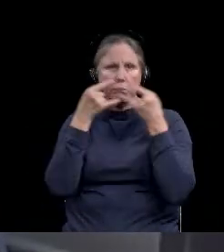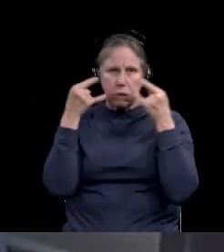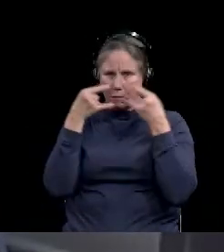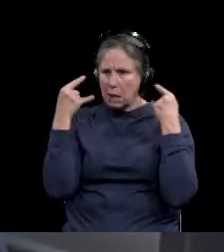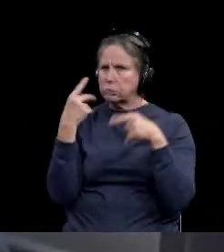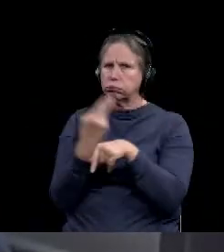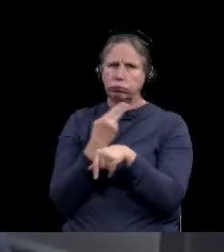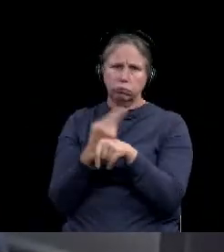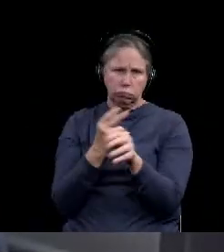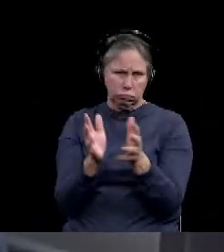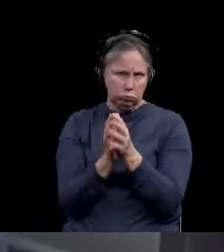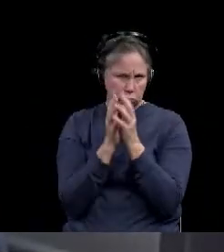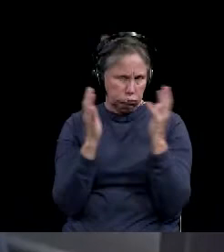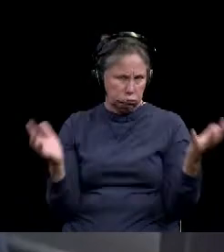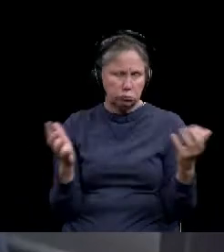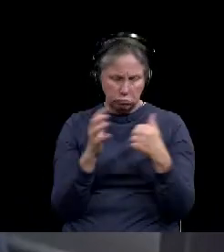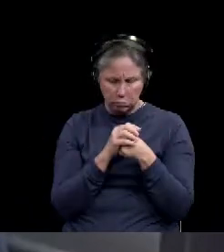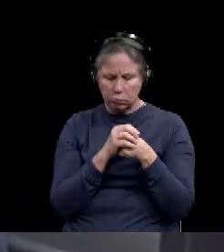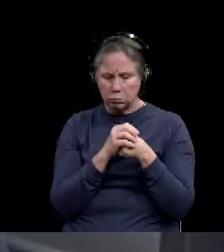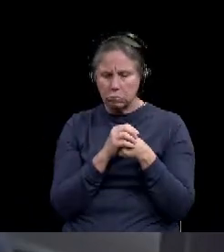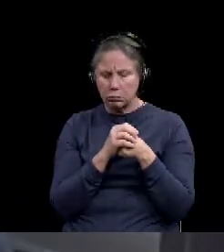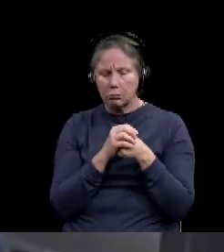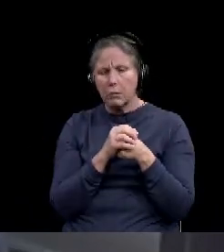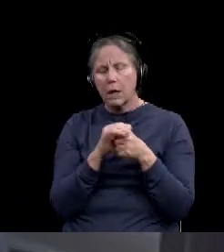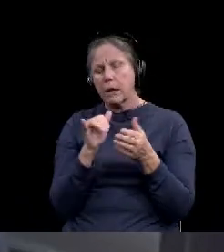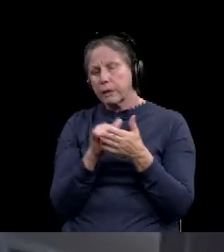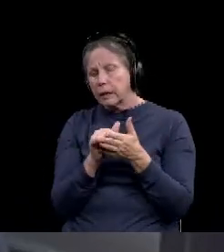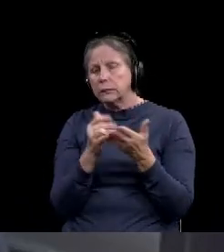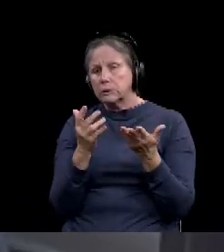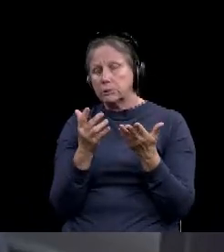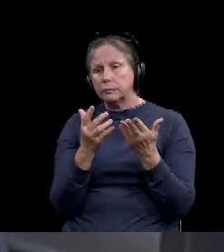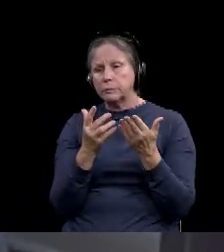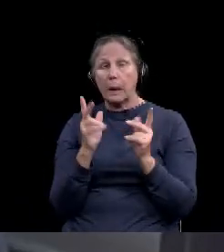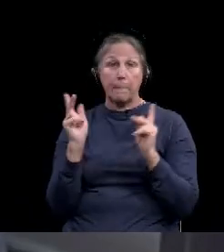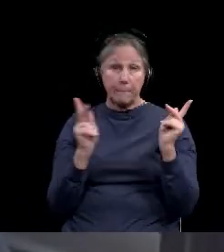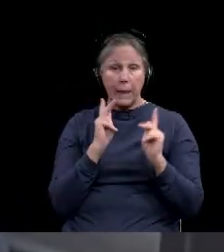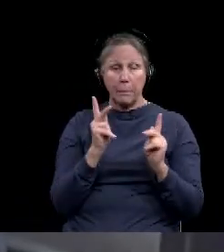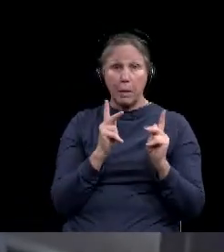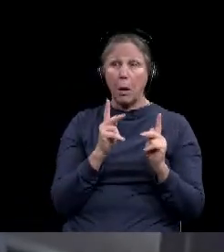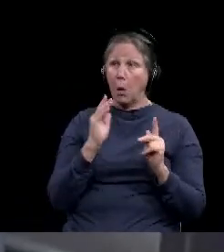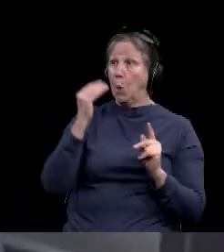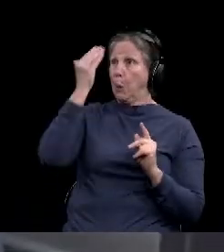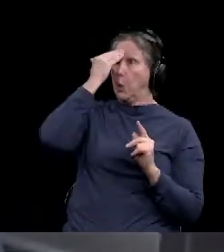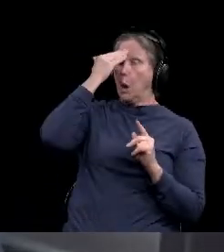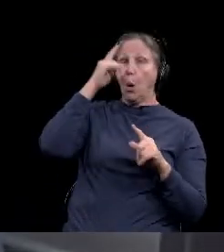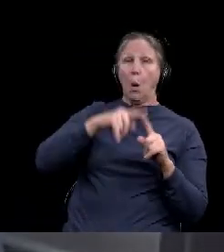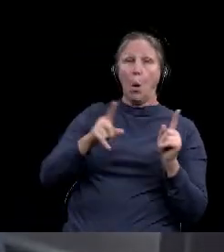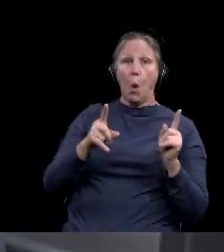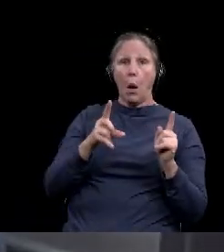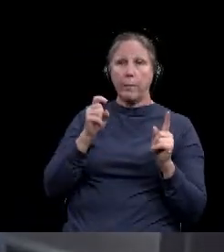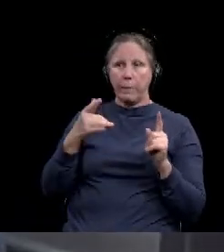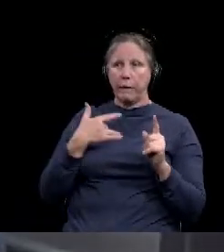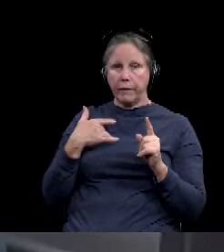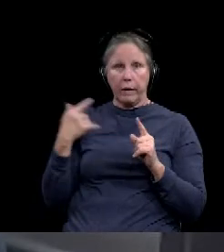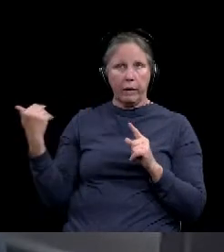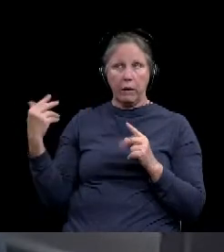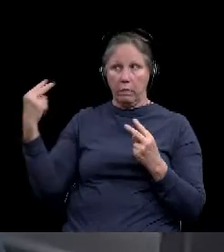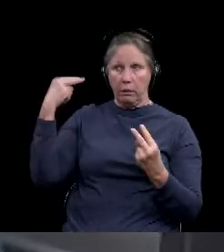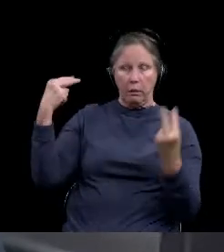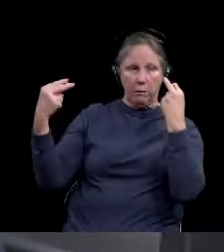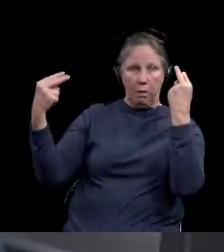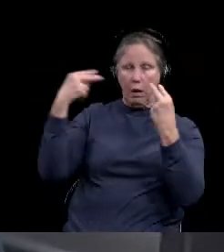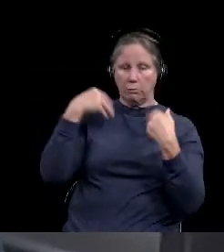compliance. Uh, you know, that could be due, uh, people following the order or maybe some peer pressure as well.